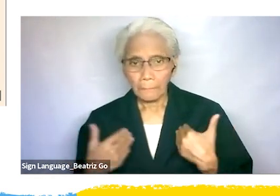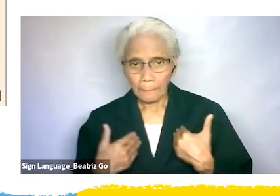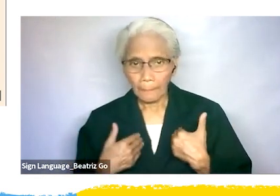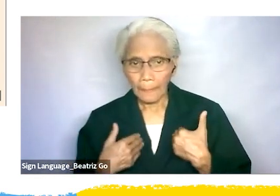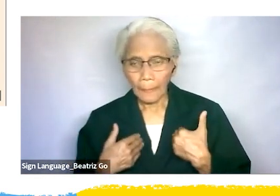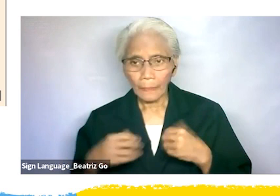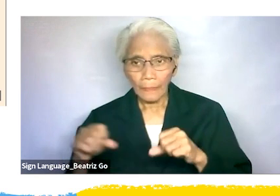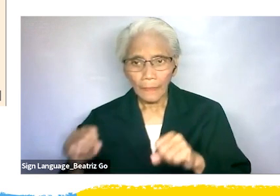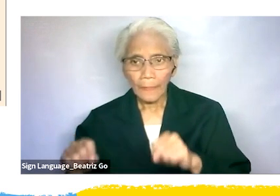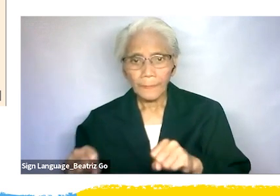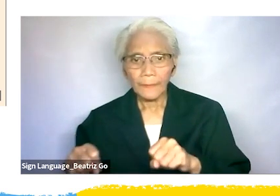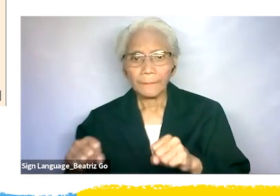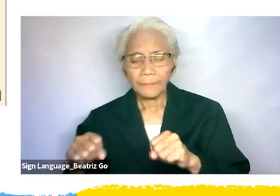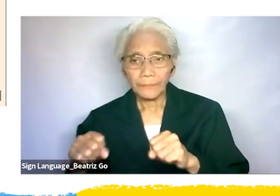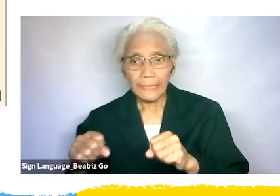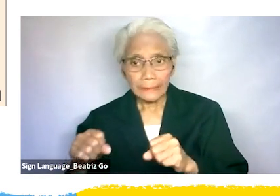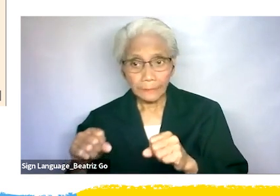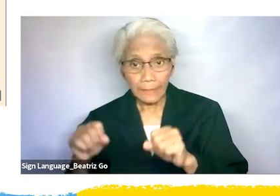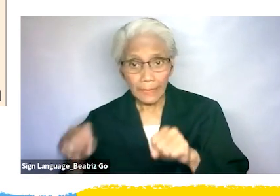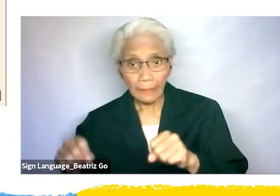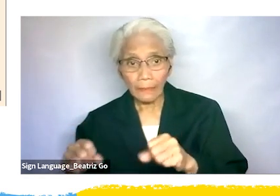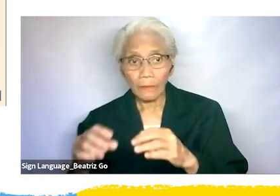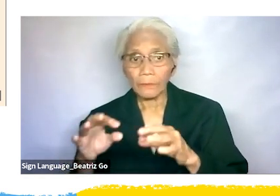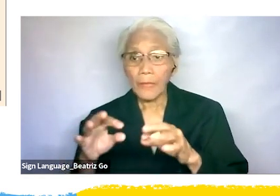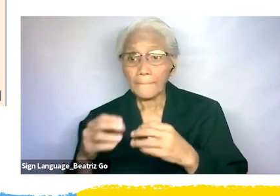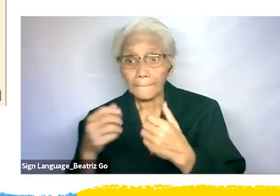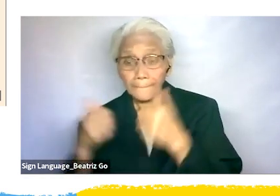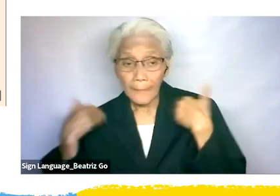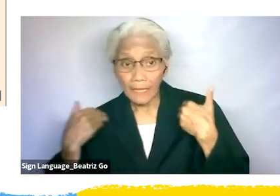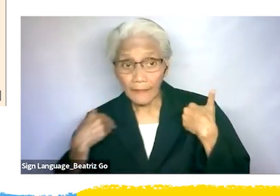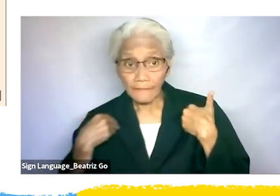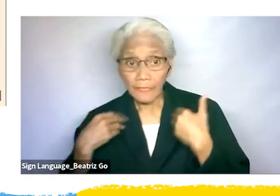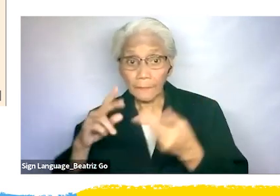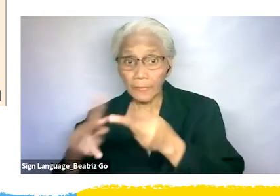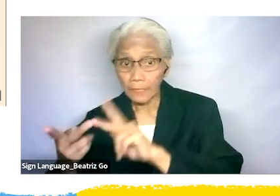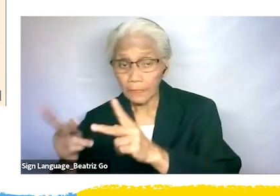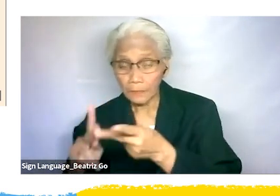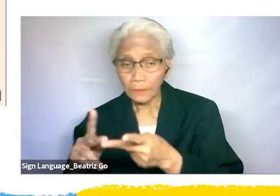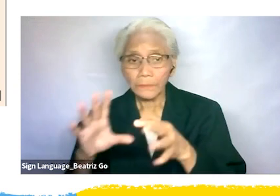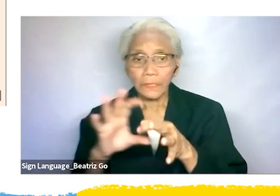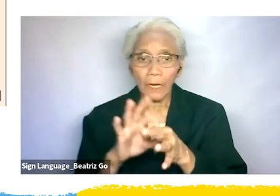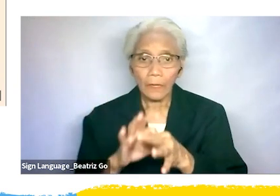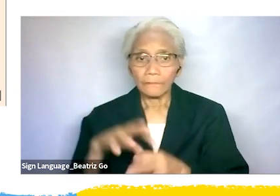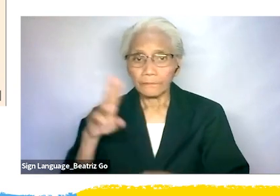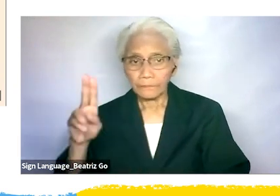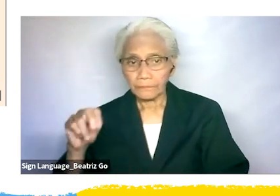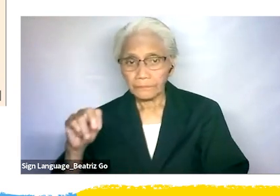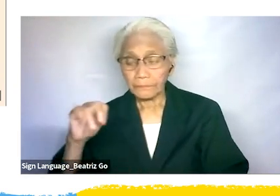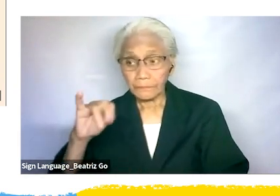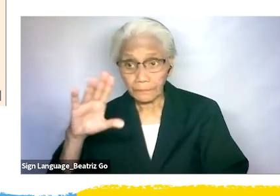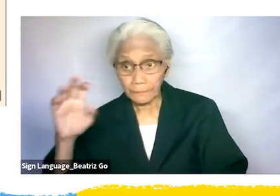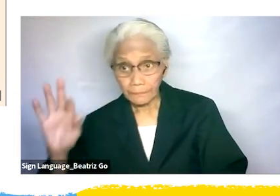the possibility of forming a partnership with UNICEF Thailand. Chiefs of child protection program to work